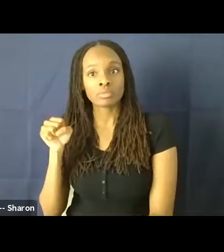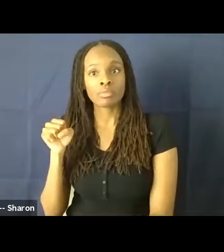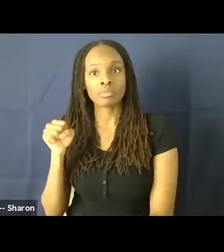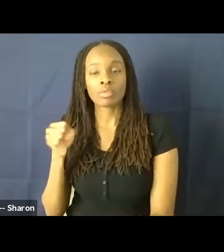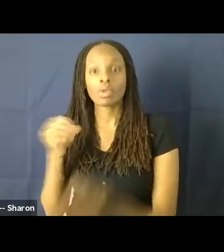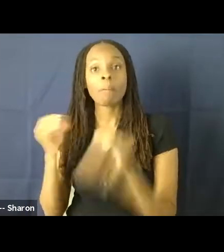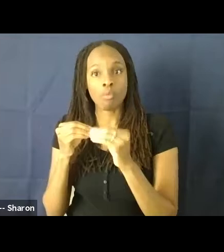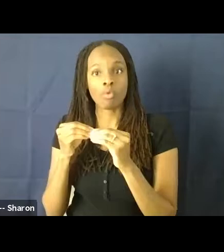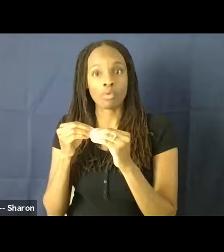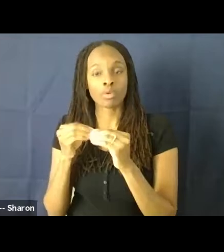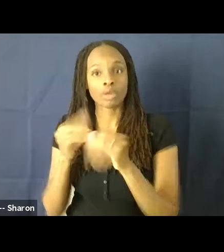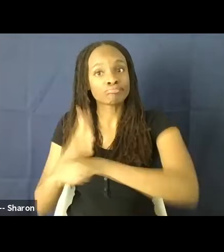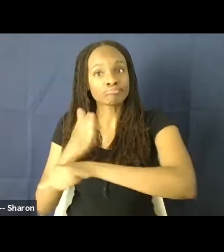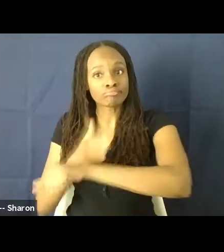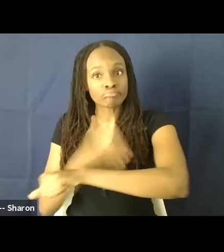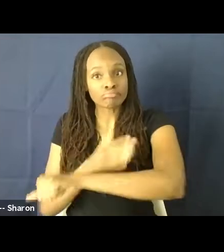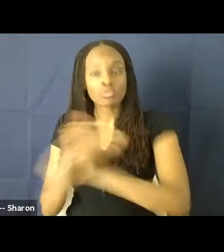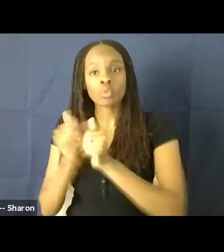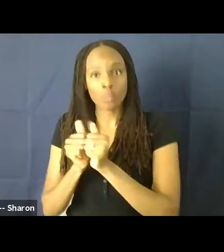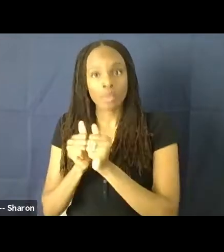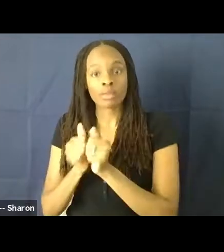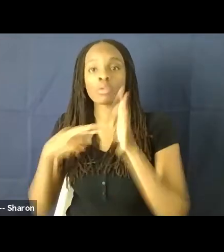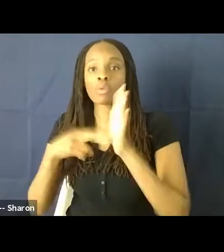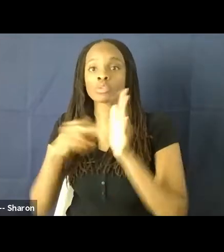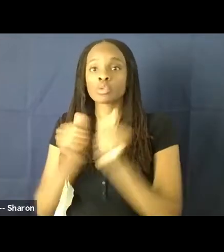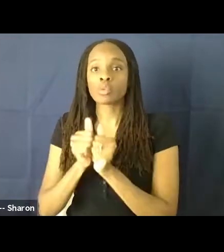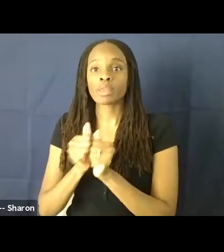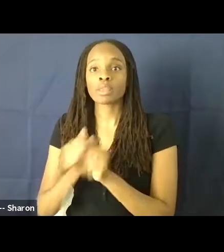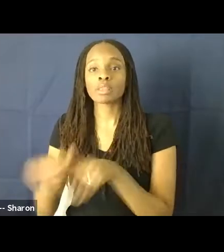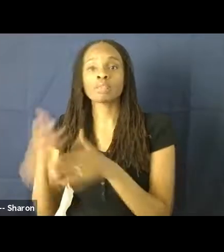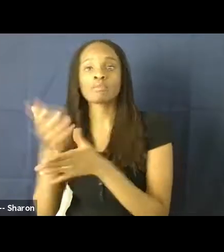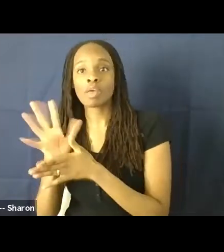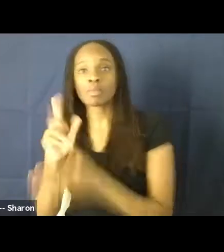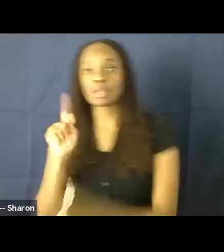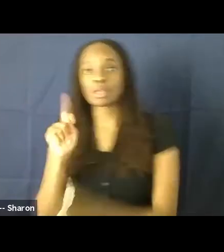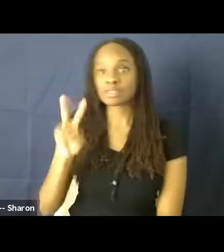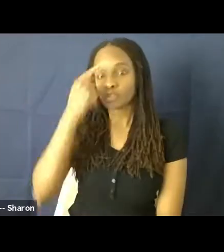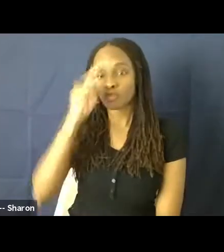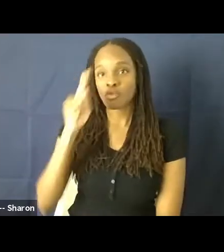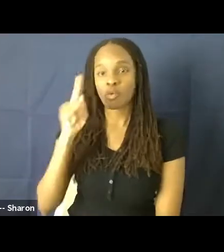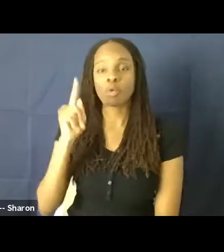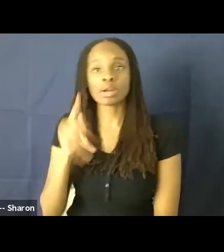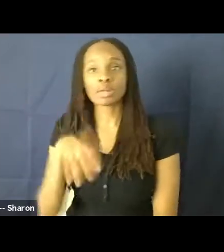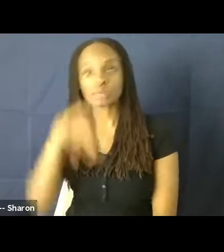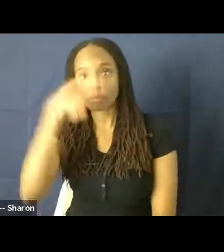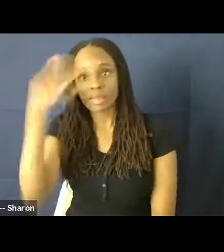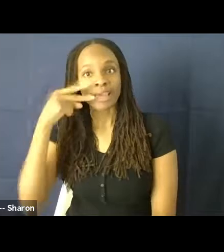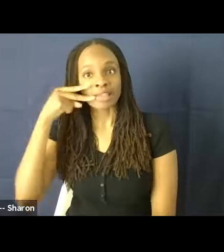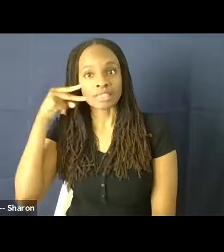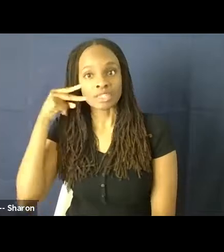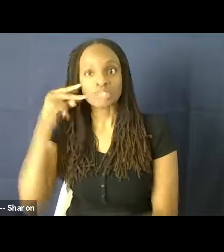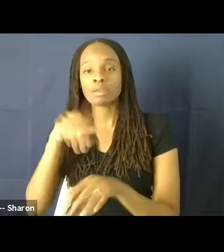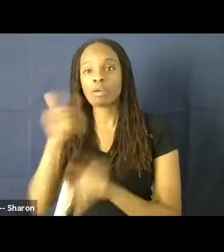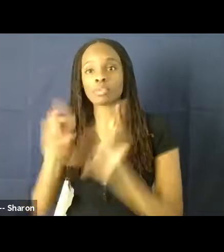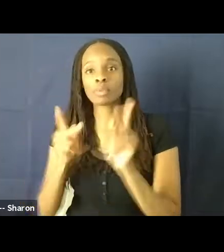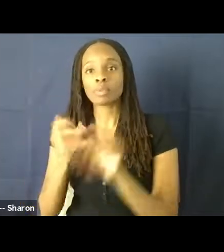progress made as far as representation goes in film and television for black indigenous and other people of color. However, there